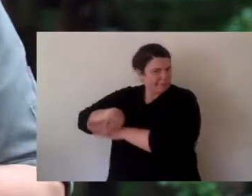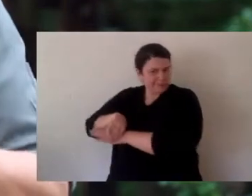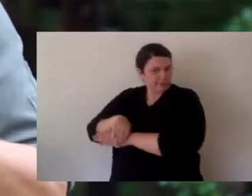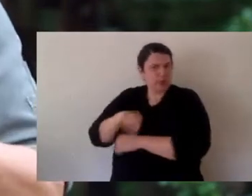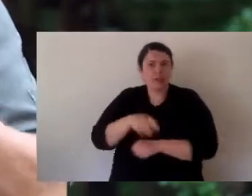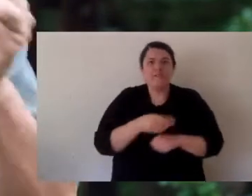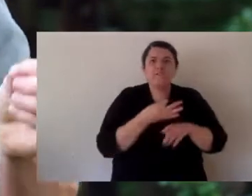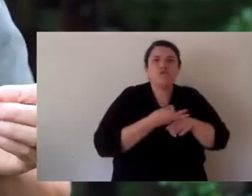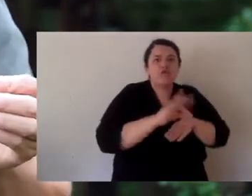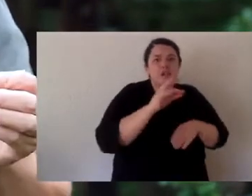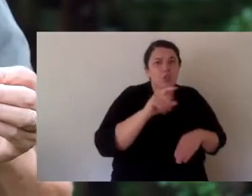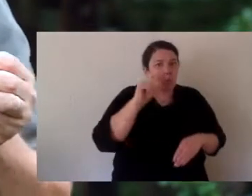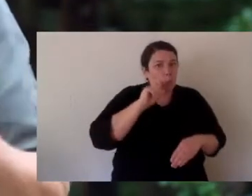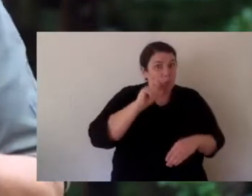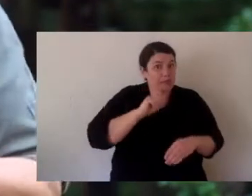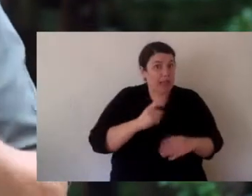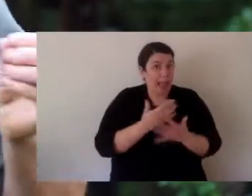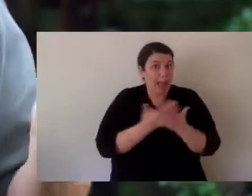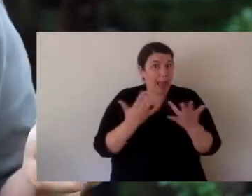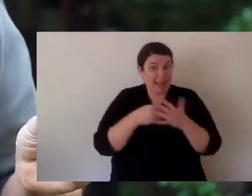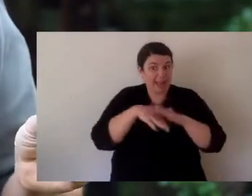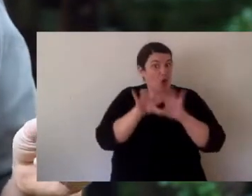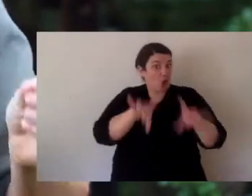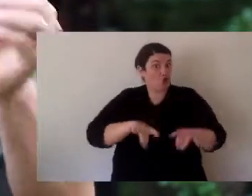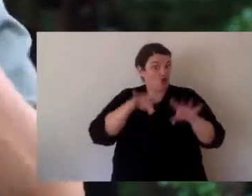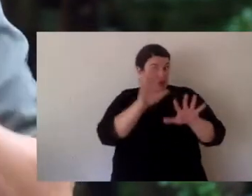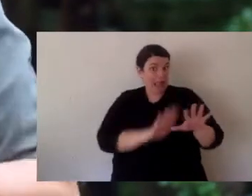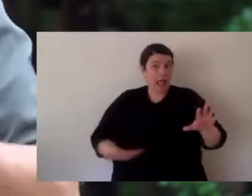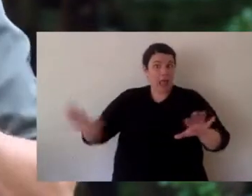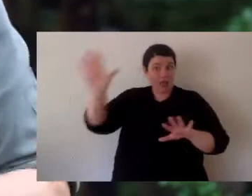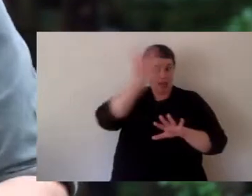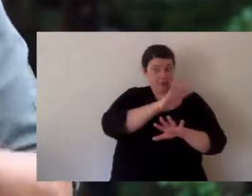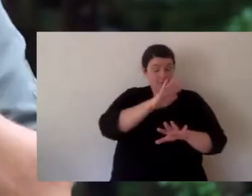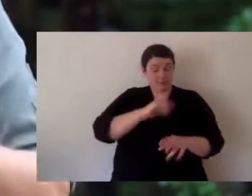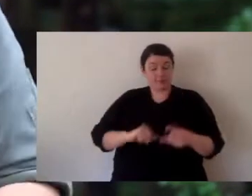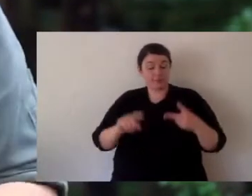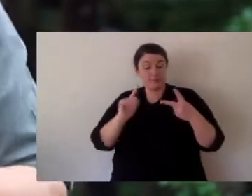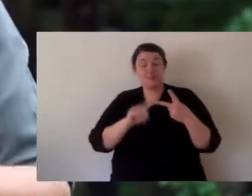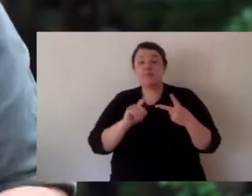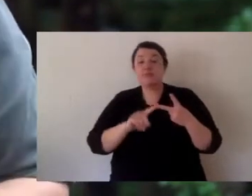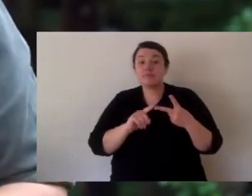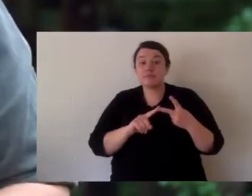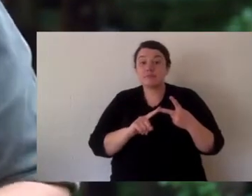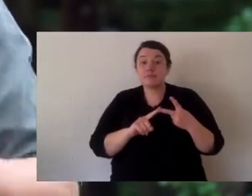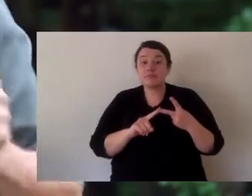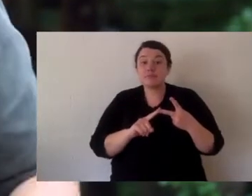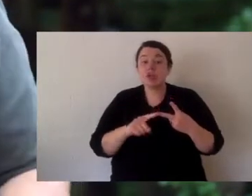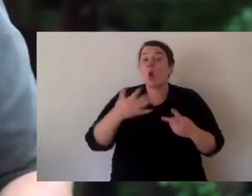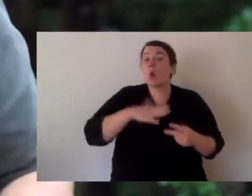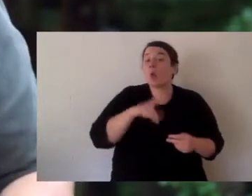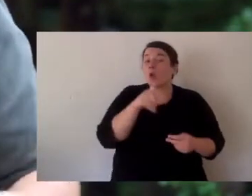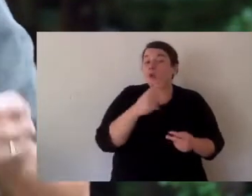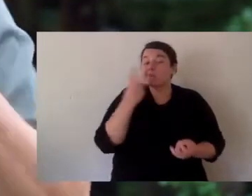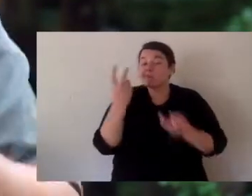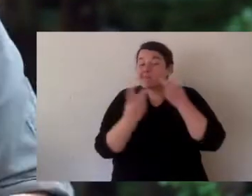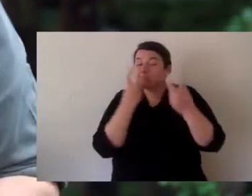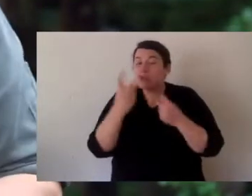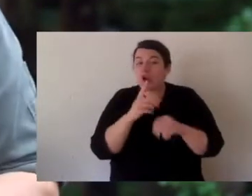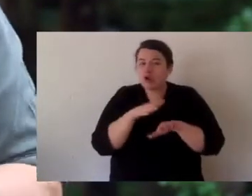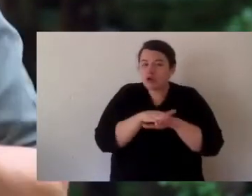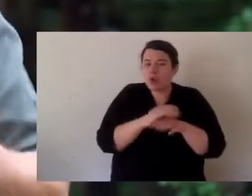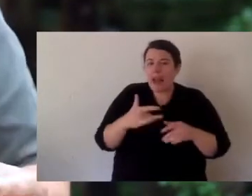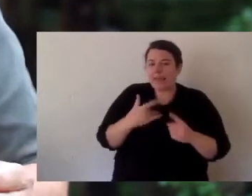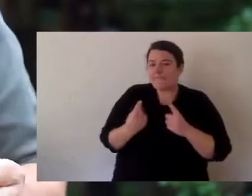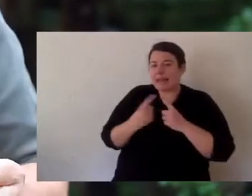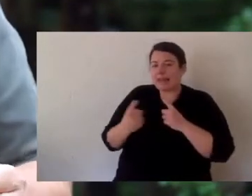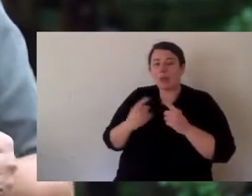I said fresh water. I'm not talking about sea turtles. How many species of freshwater turtles are there in Australia? And the next